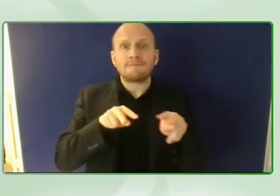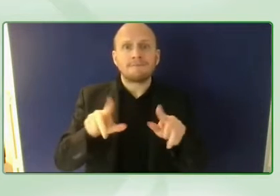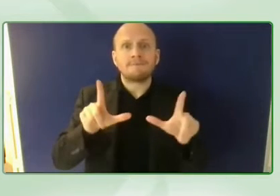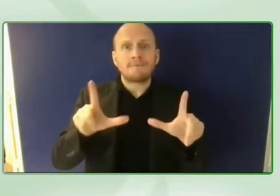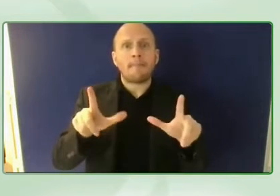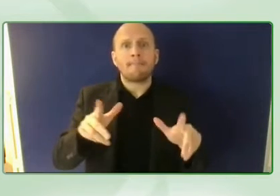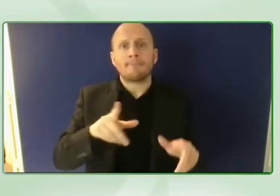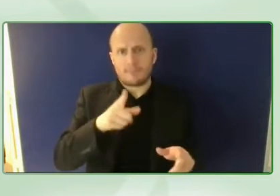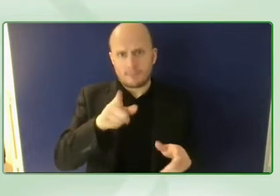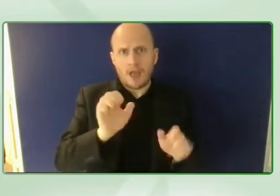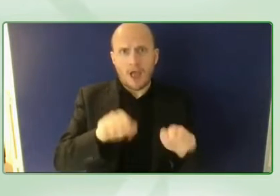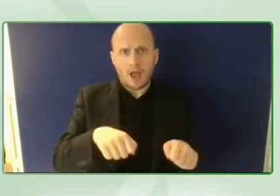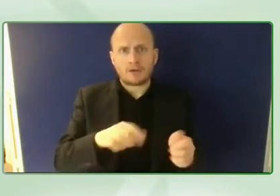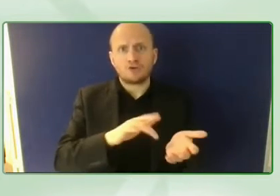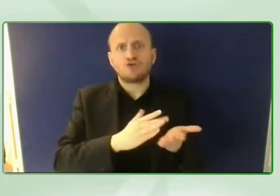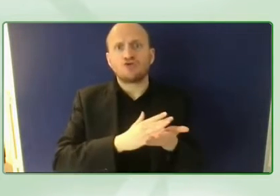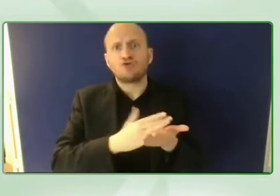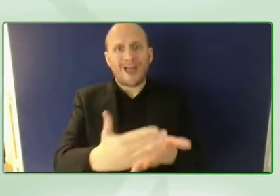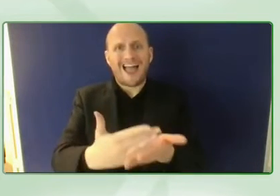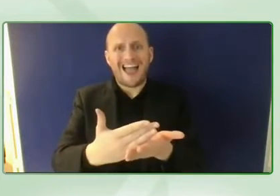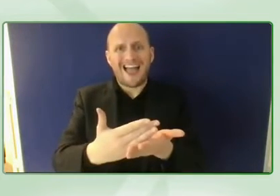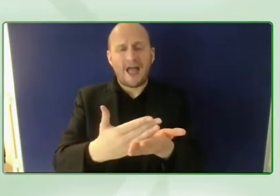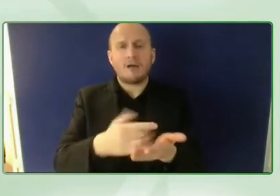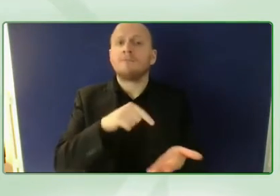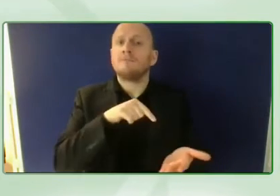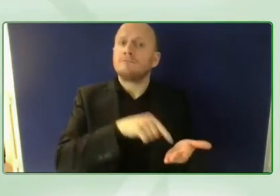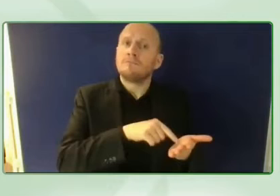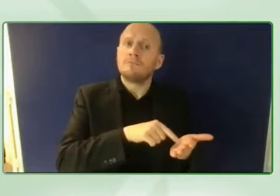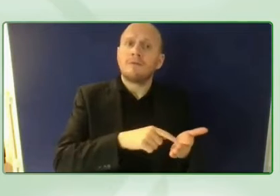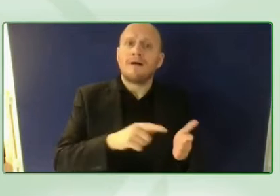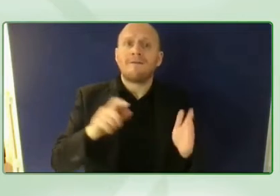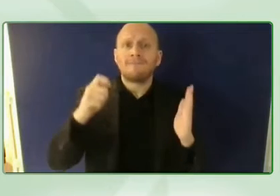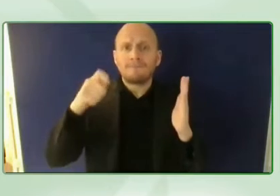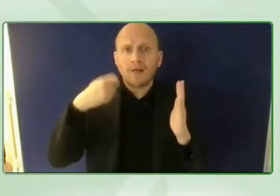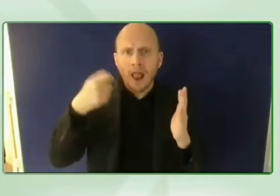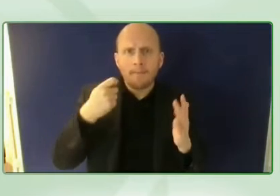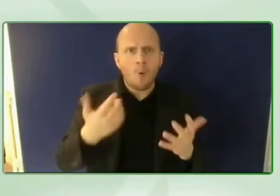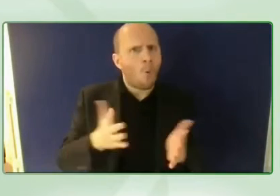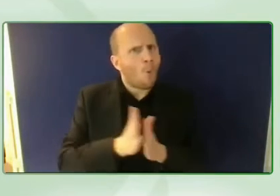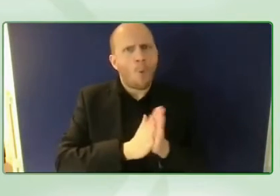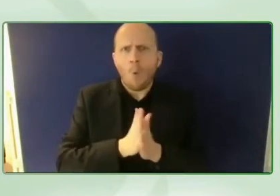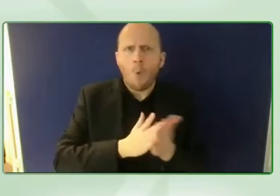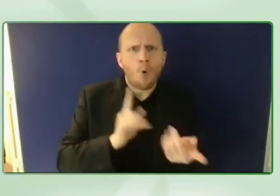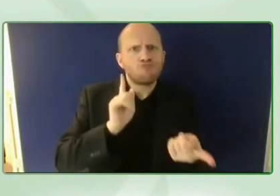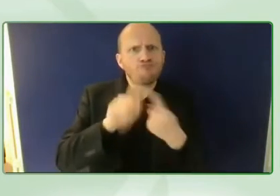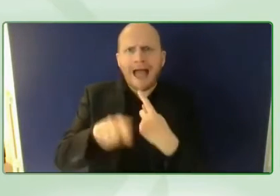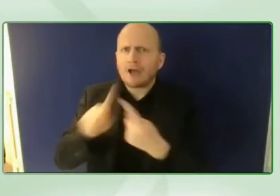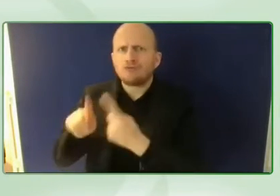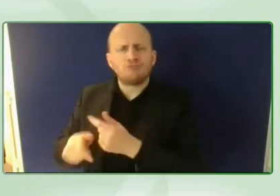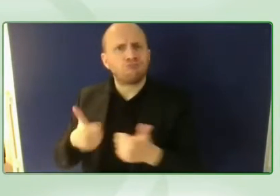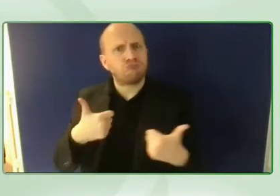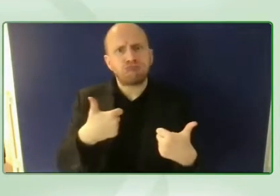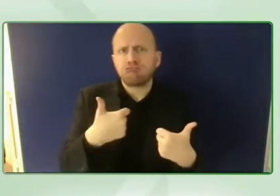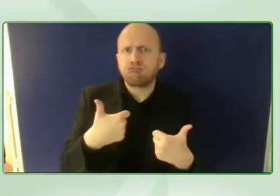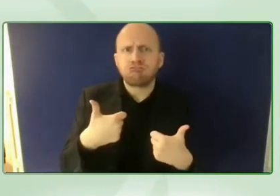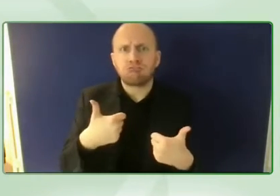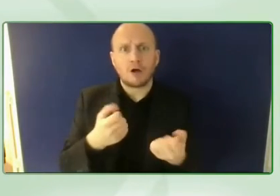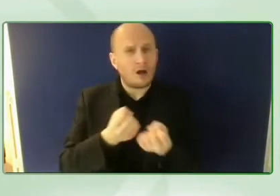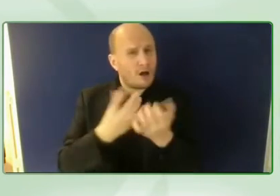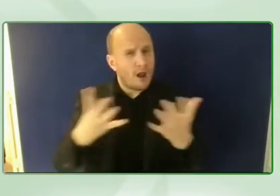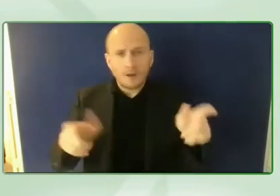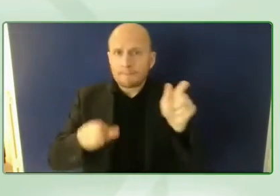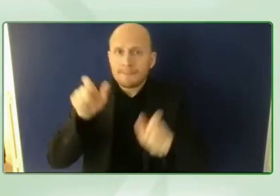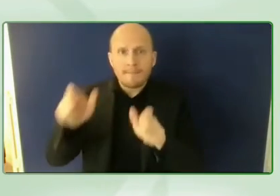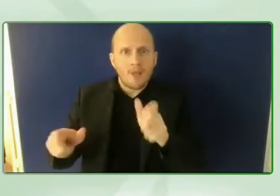is not just about building awareness it's really provoked a lot of reaction the amount of people who who didn't realize that 15 in the